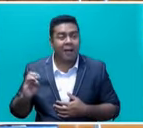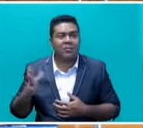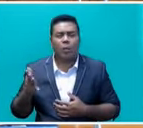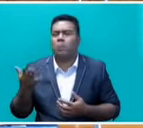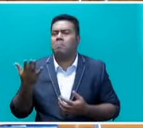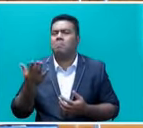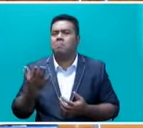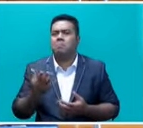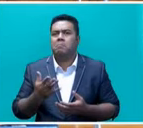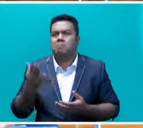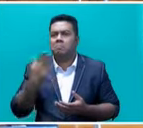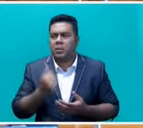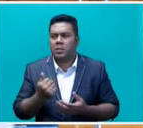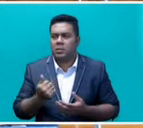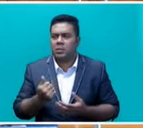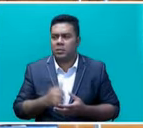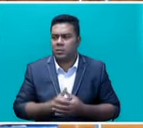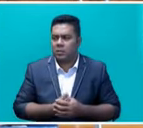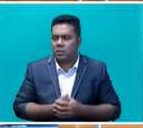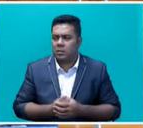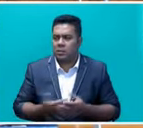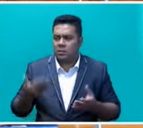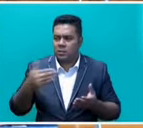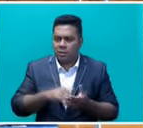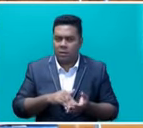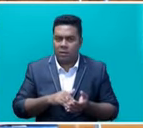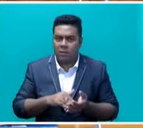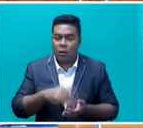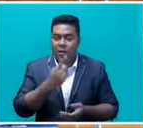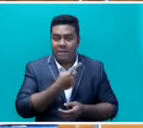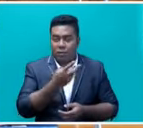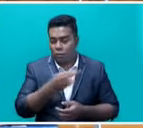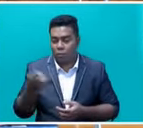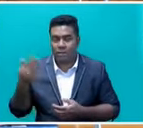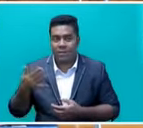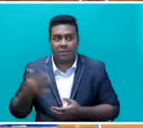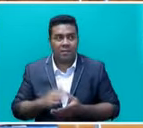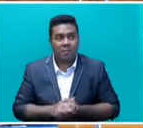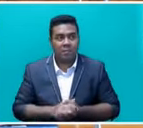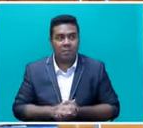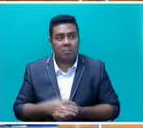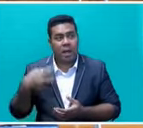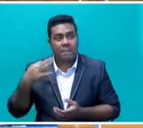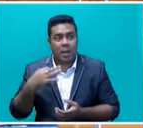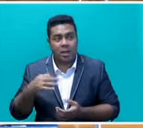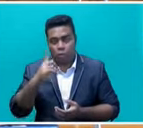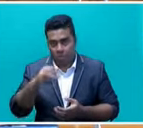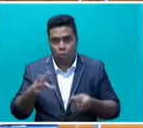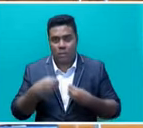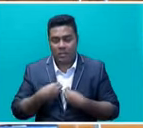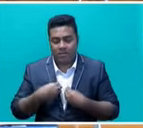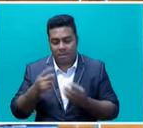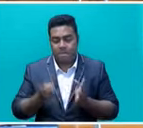a second dose after the 15th, send us the details, but make sure you apply between the 11th and the 15th. And just because you've applied doesn't mean you get your money